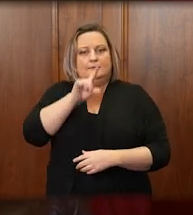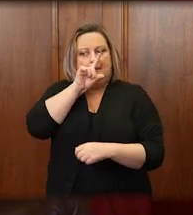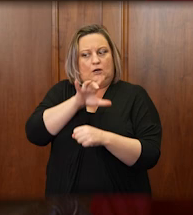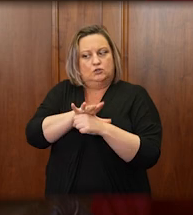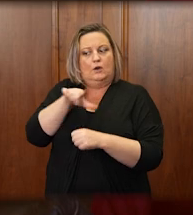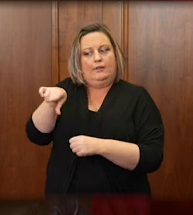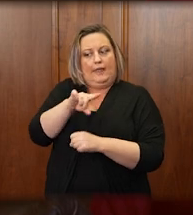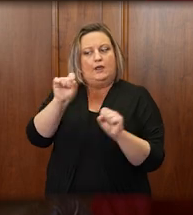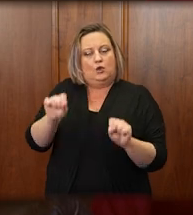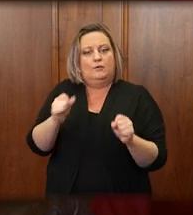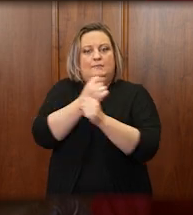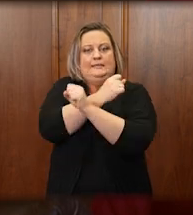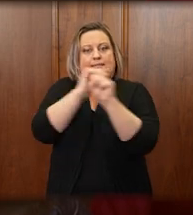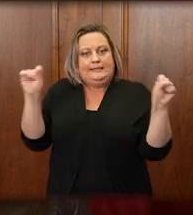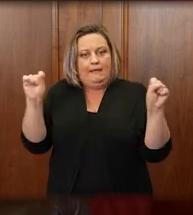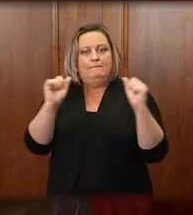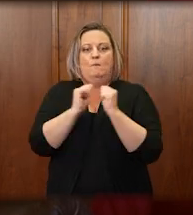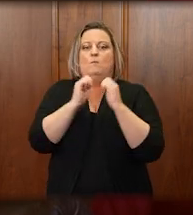without risking their health.